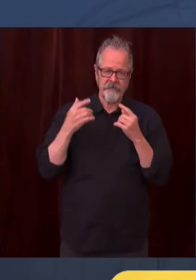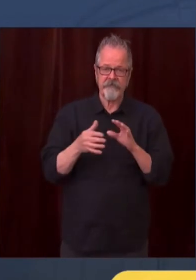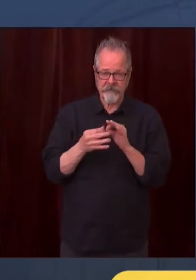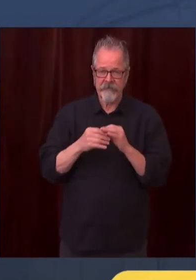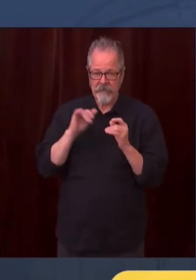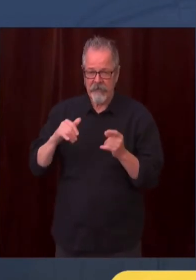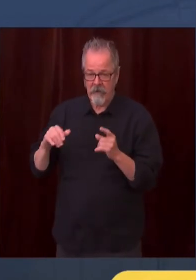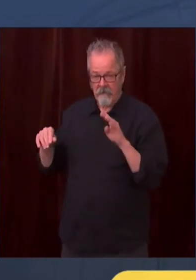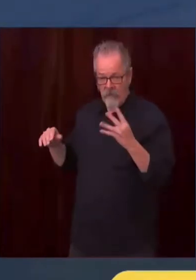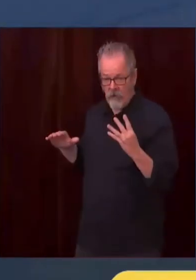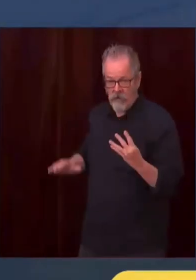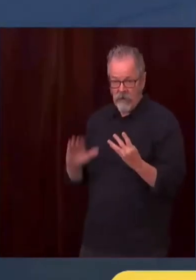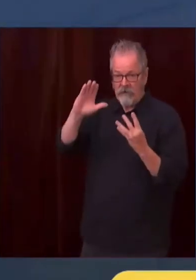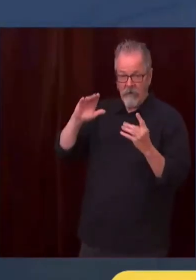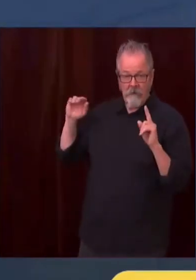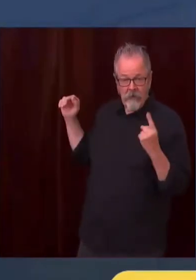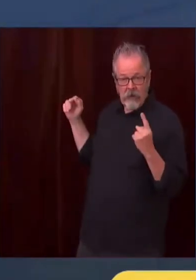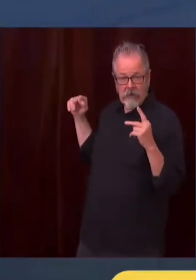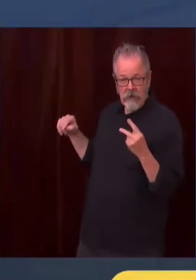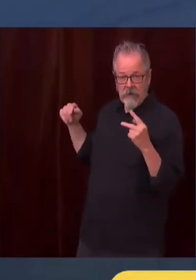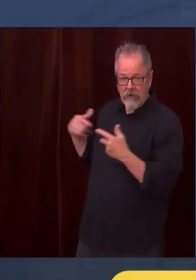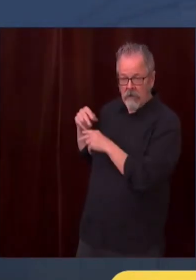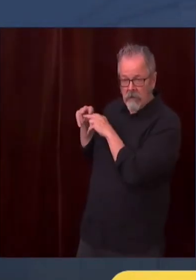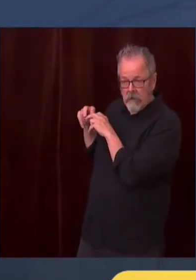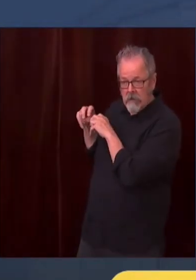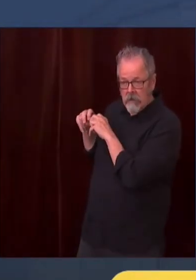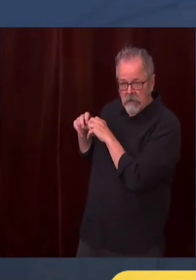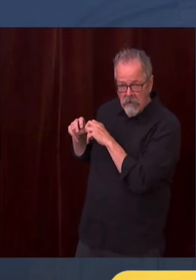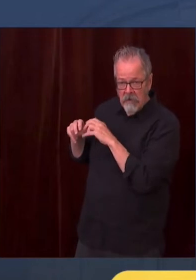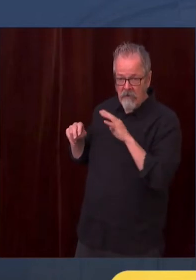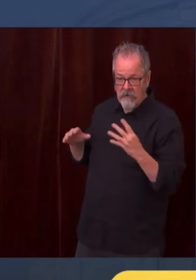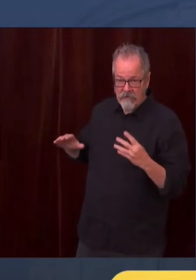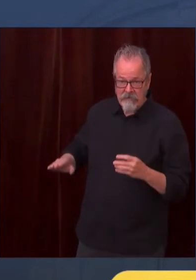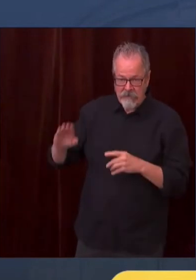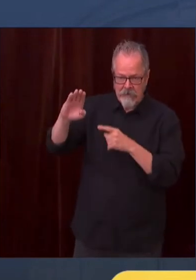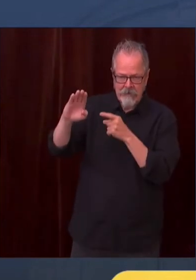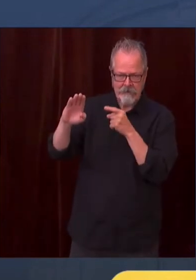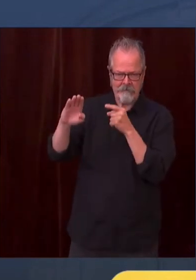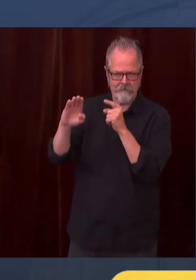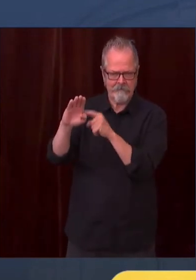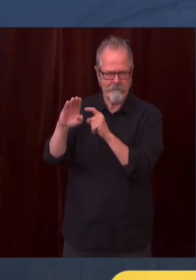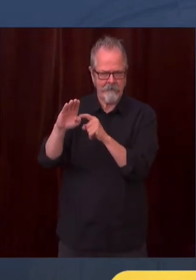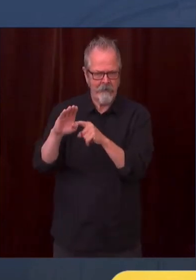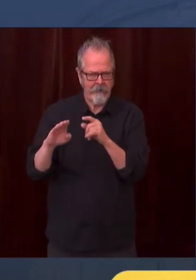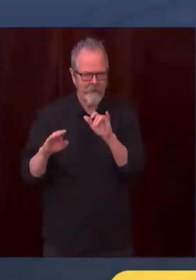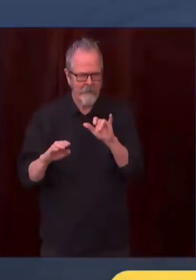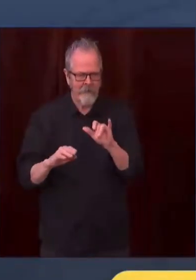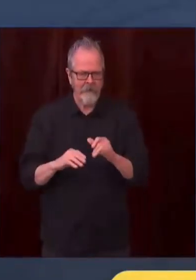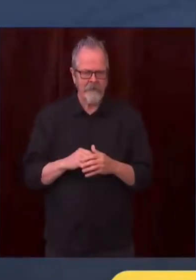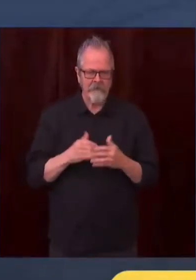recent data that has come in just in the last few days, including what DOH has observed over the weekend, shows a